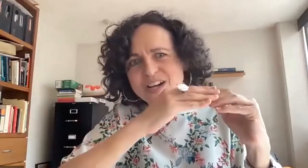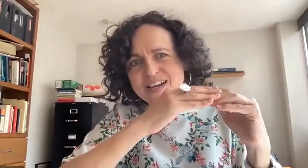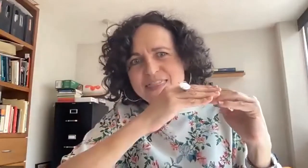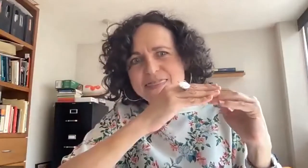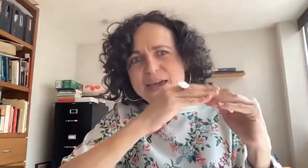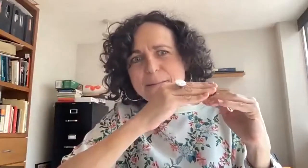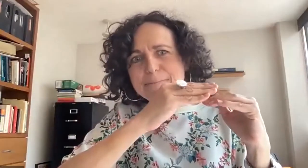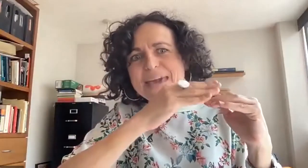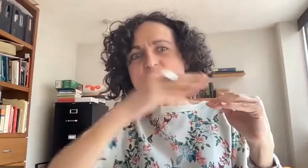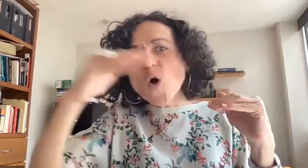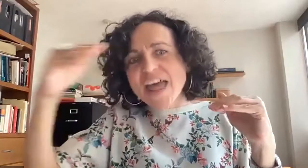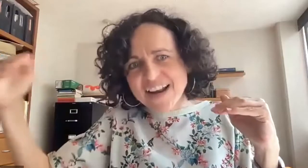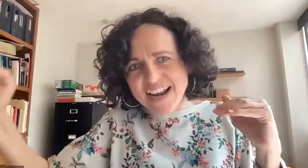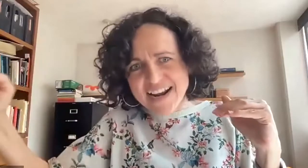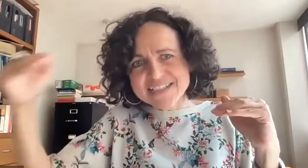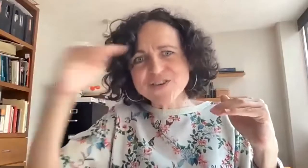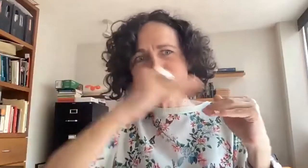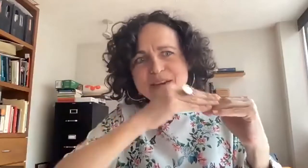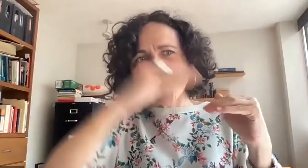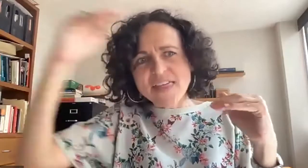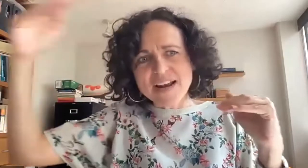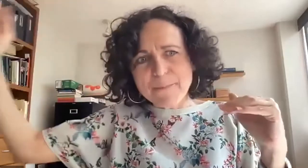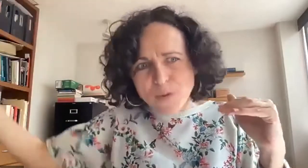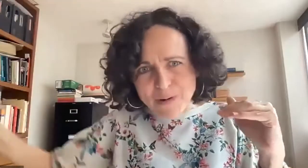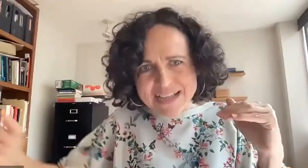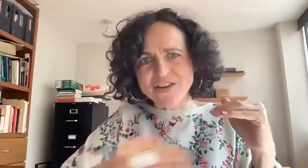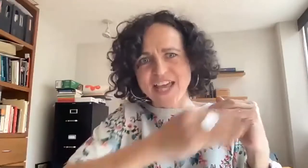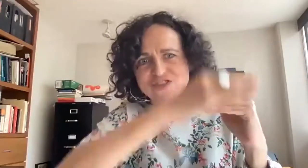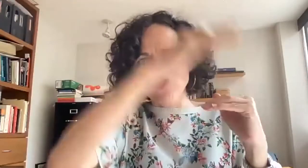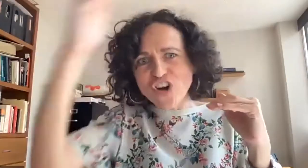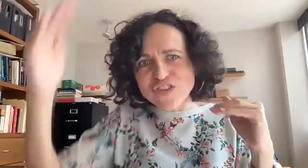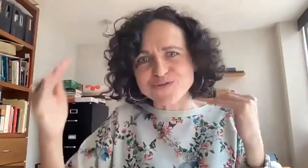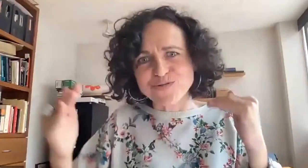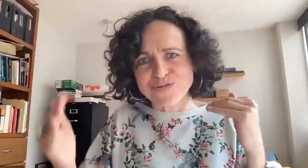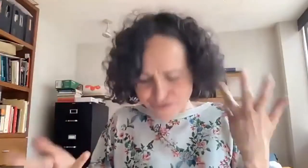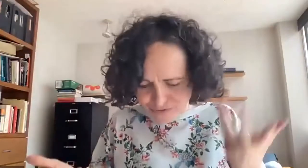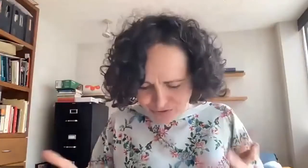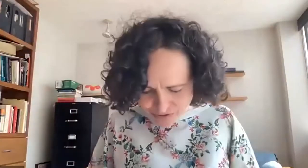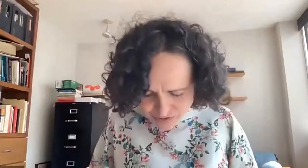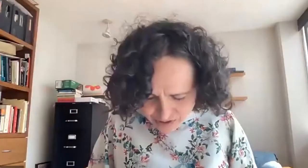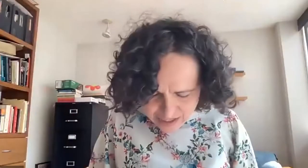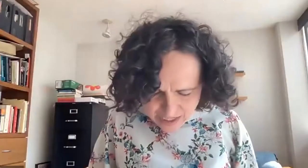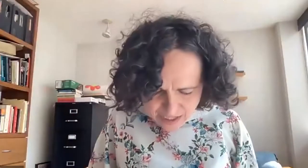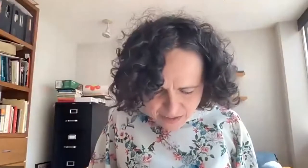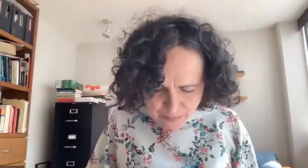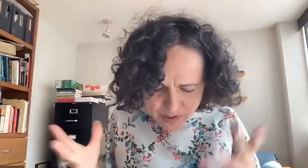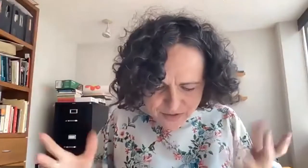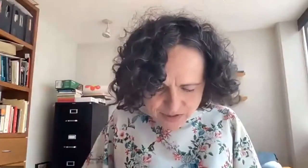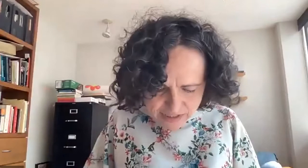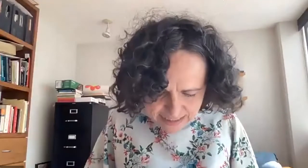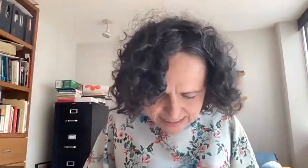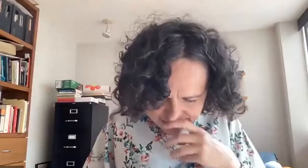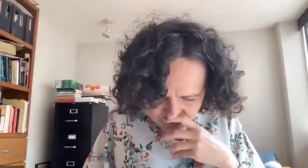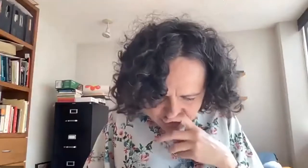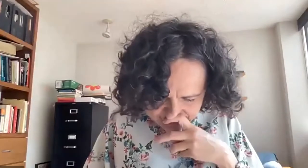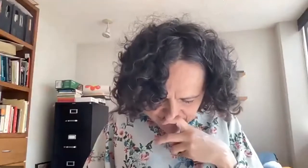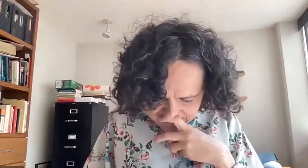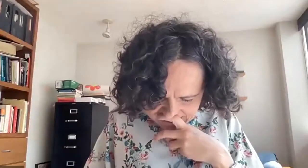children in different schools and the idea of improving